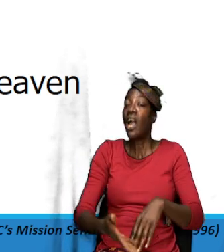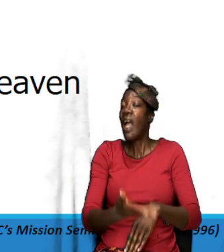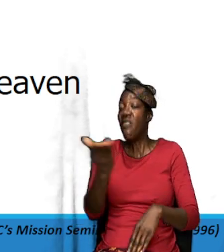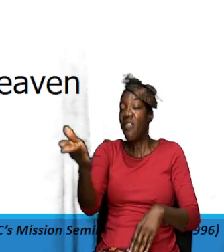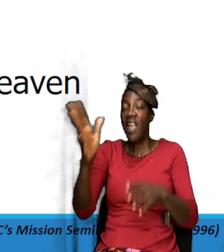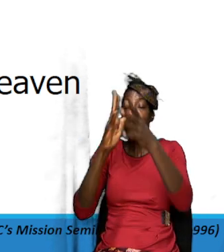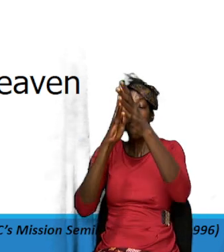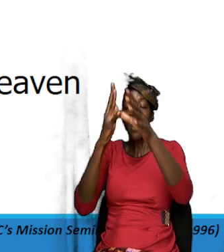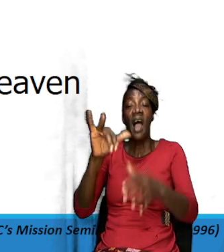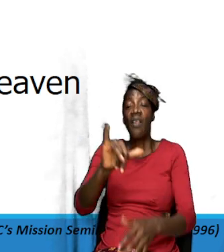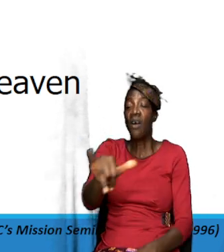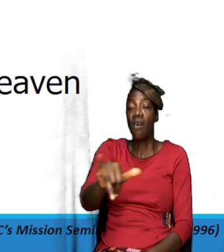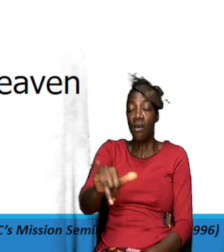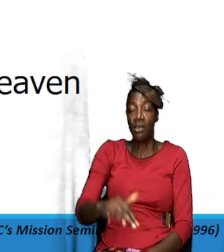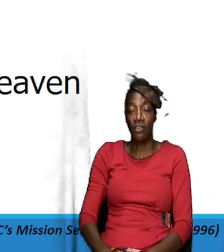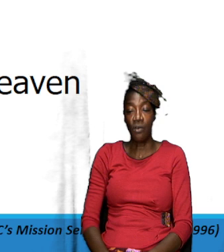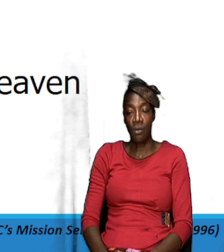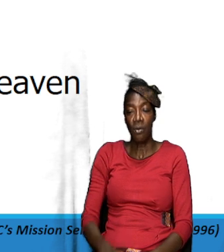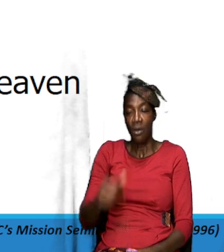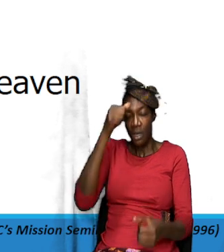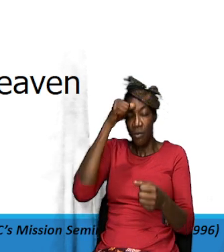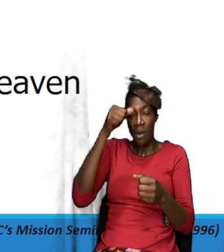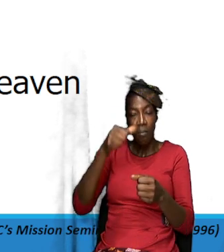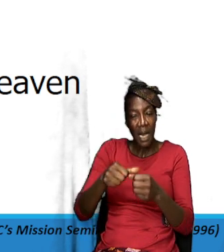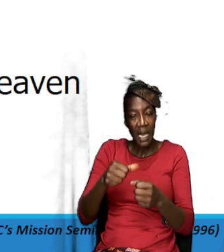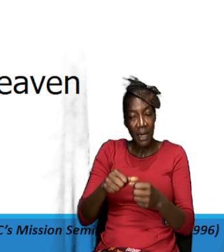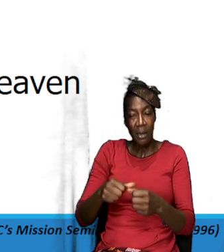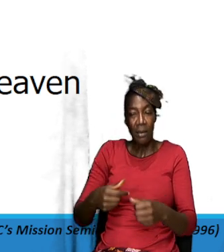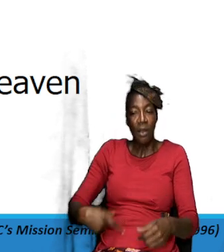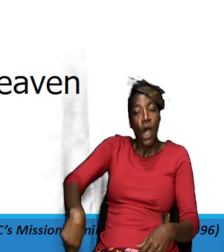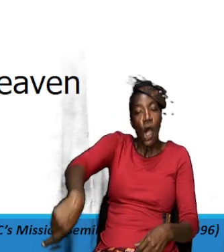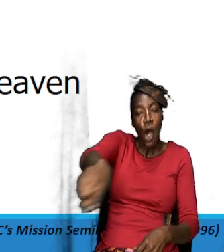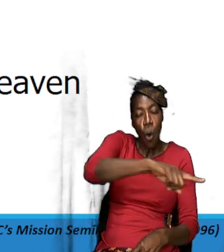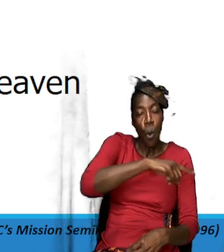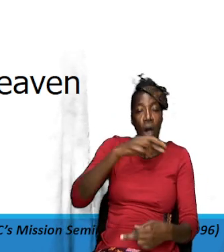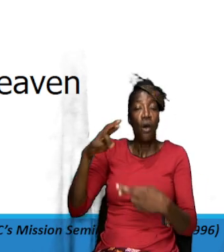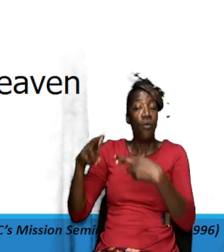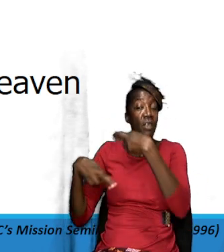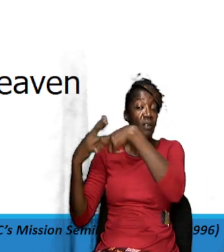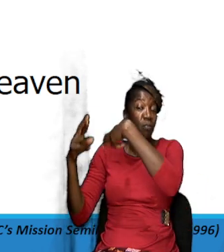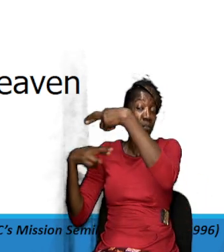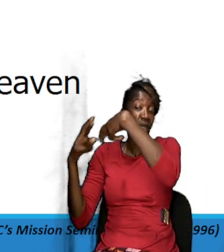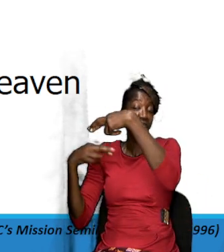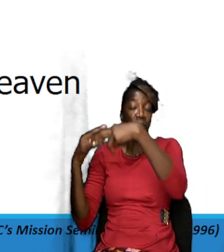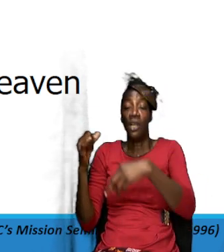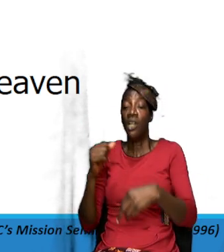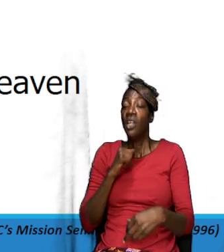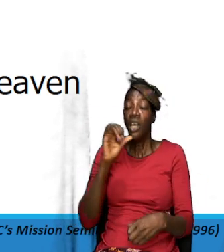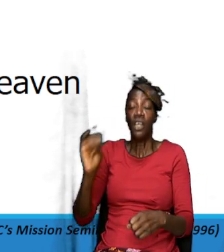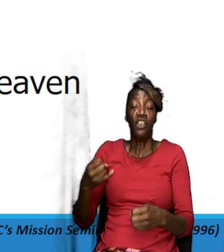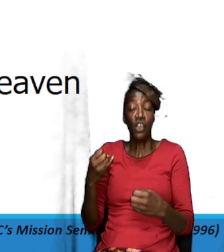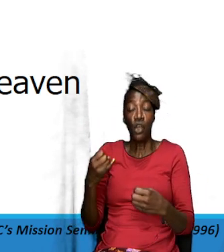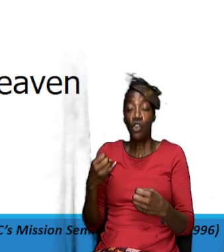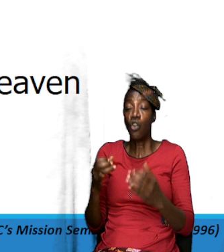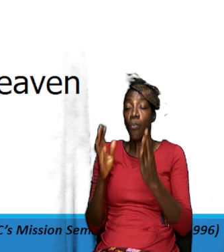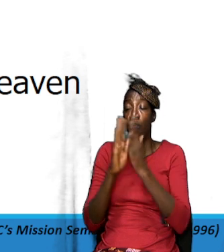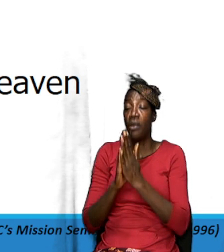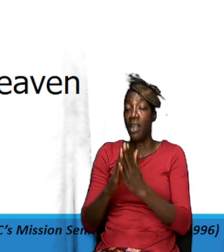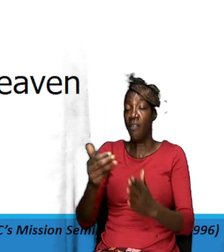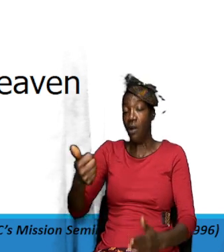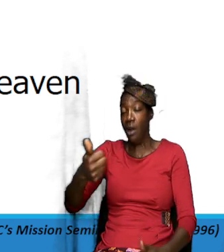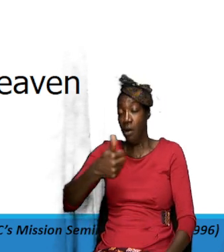and so it reminds us of our responsibility not just to pray for ourselves